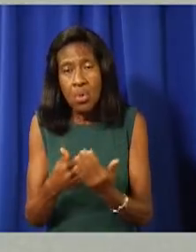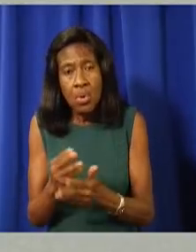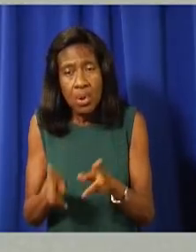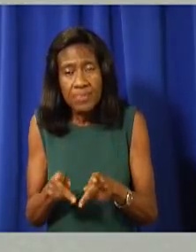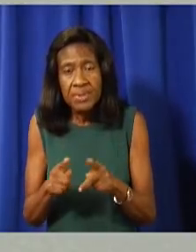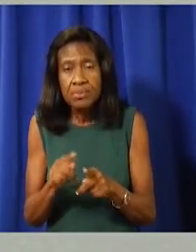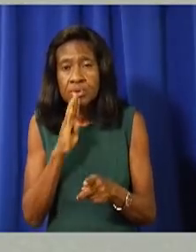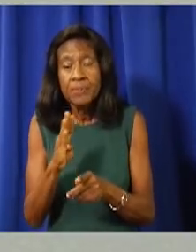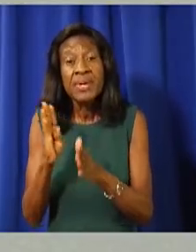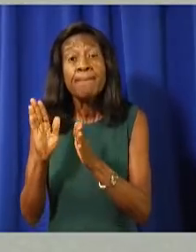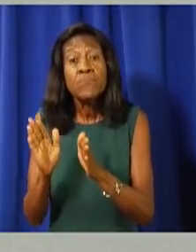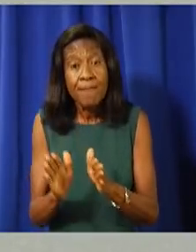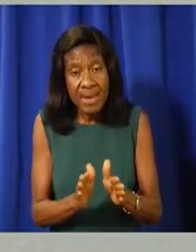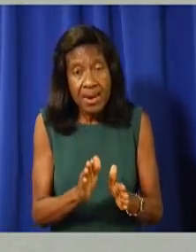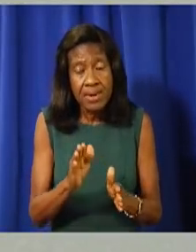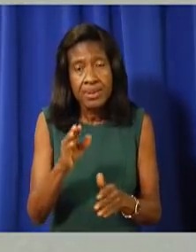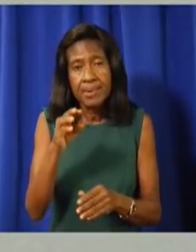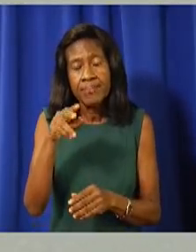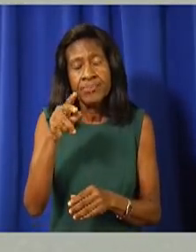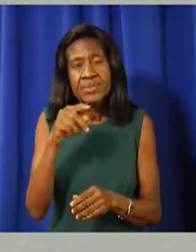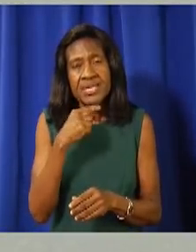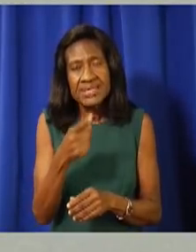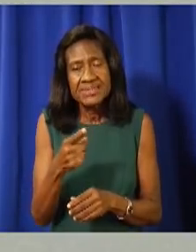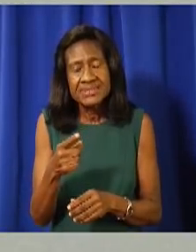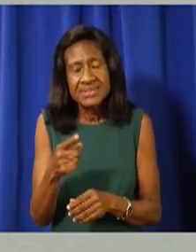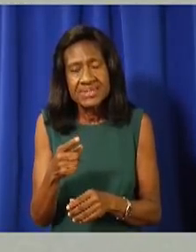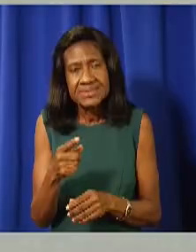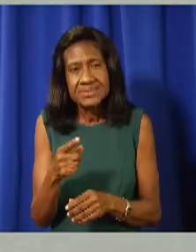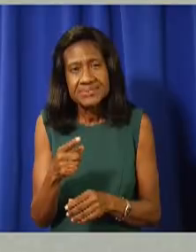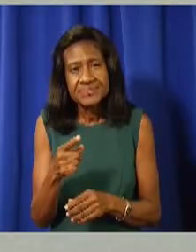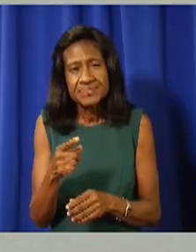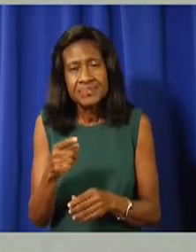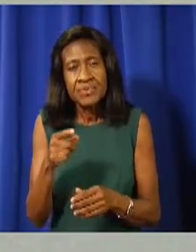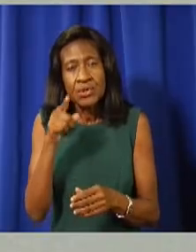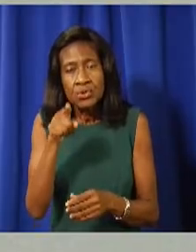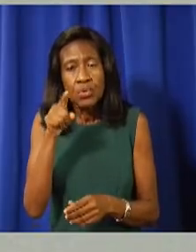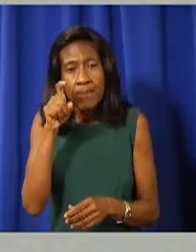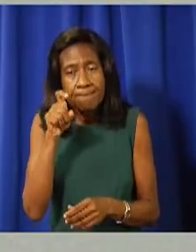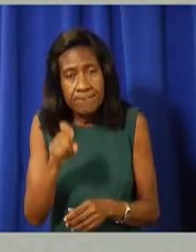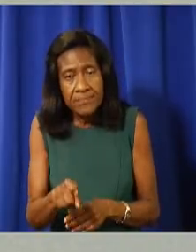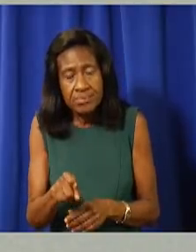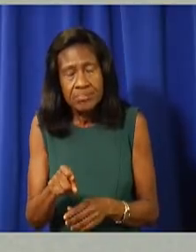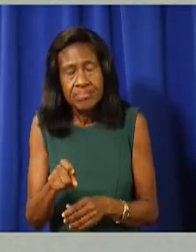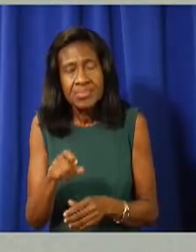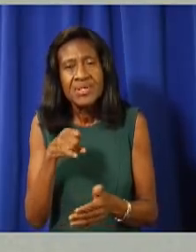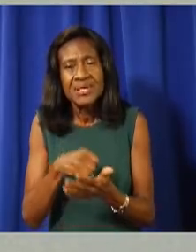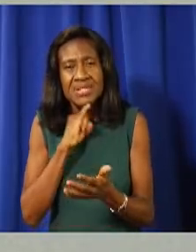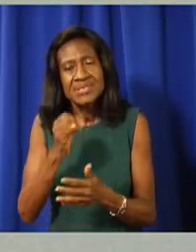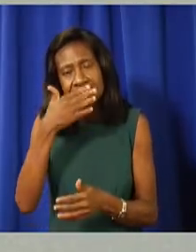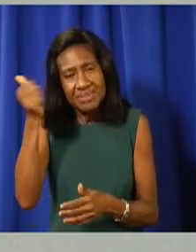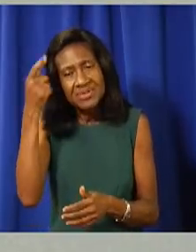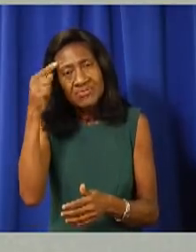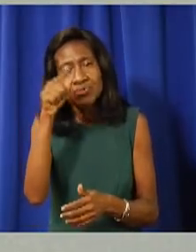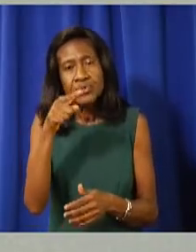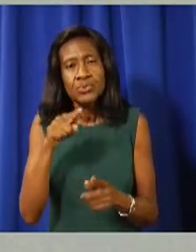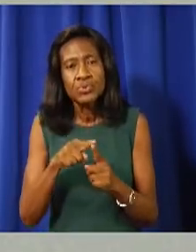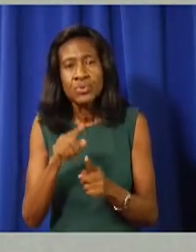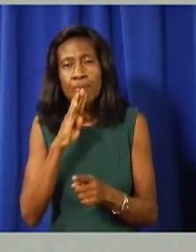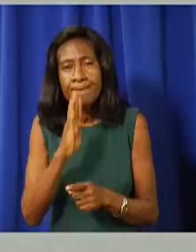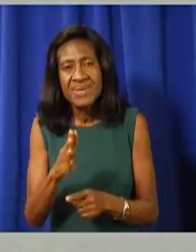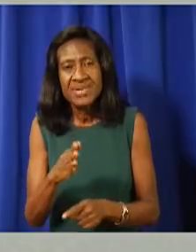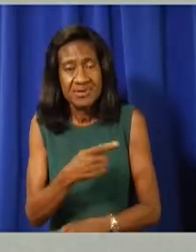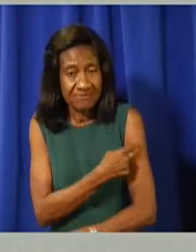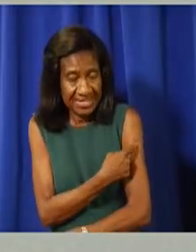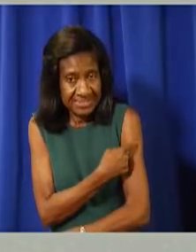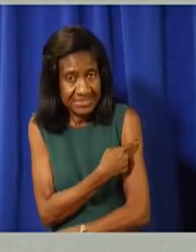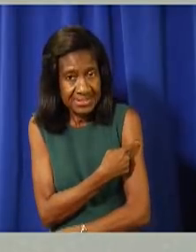All evidence proves that your best defense against severe illness and death is to be vaccinated if you're able to do so. As we go